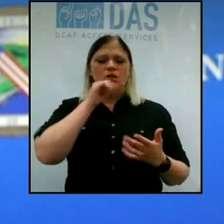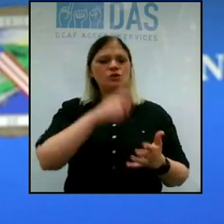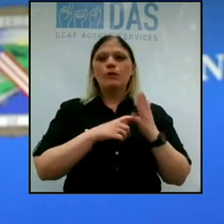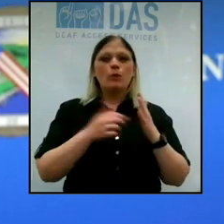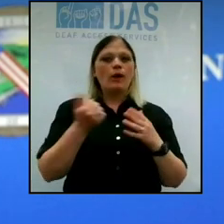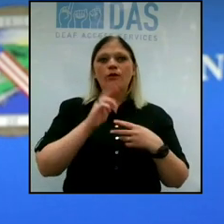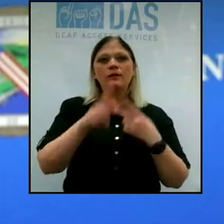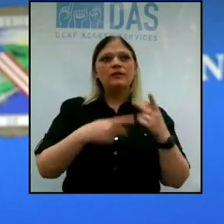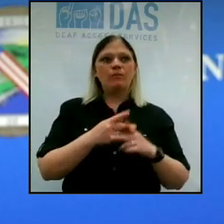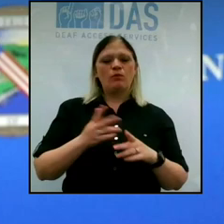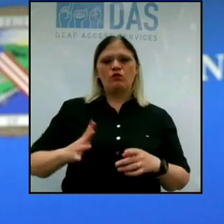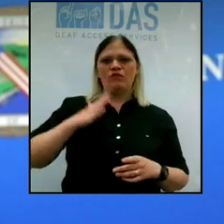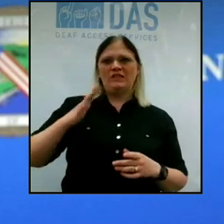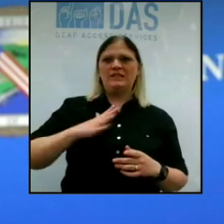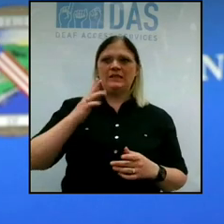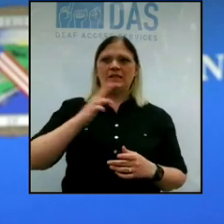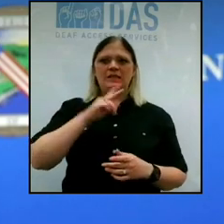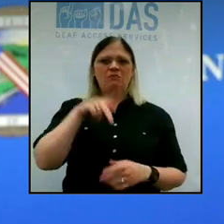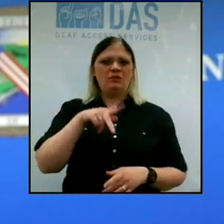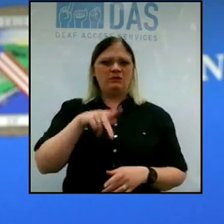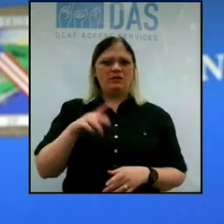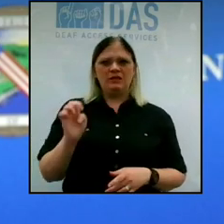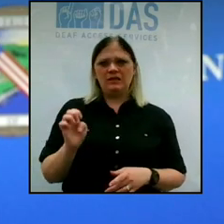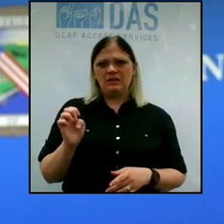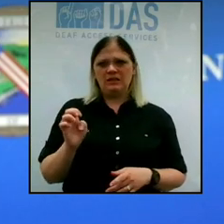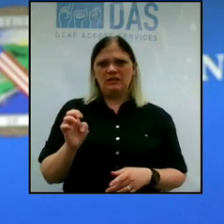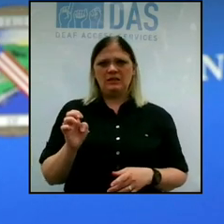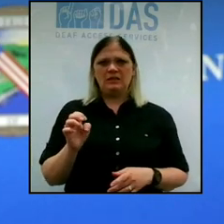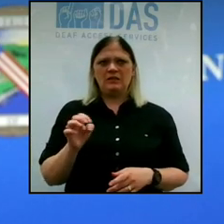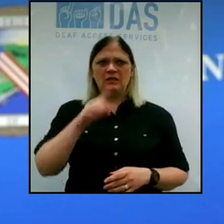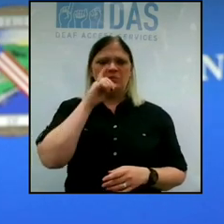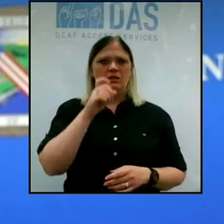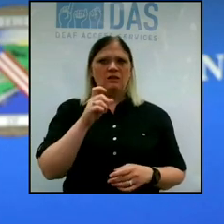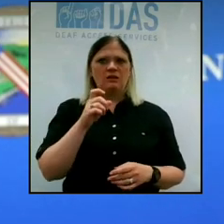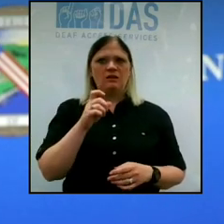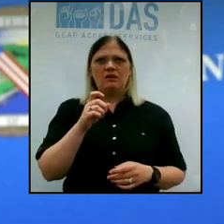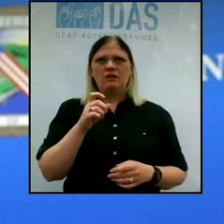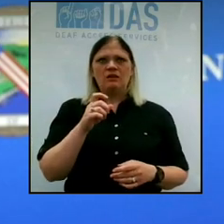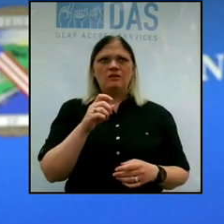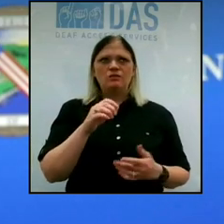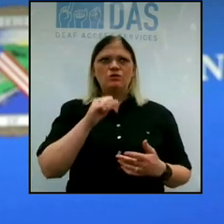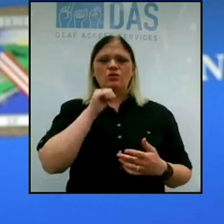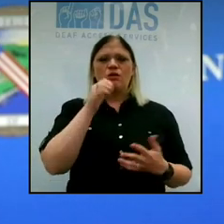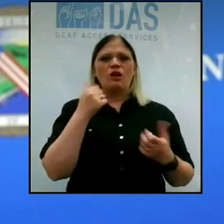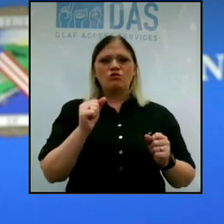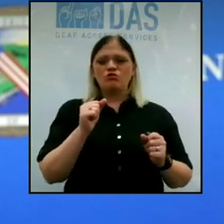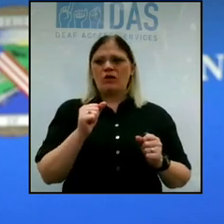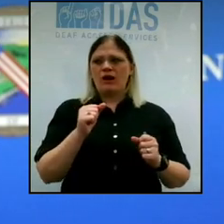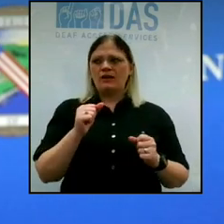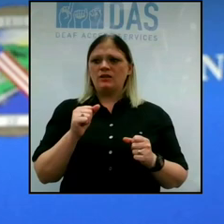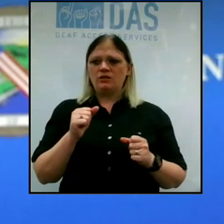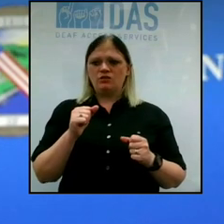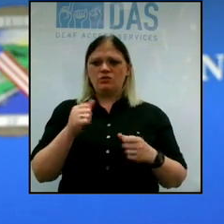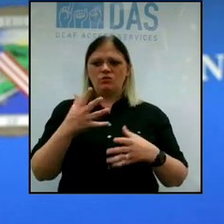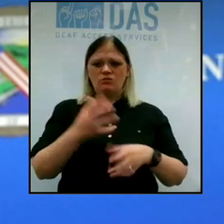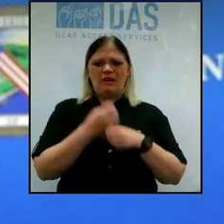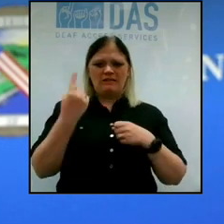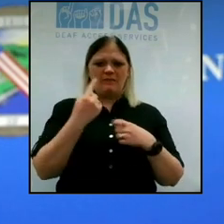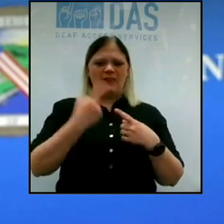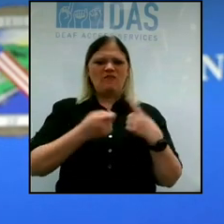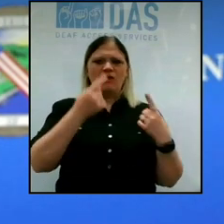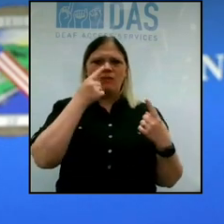any type of sophisticated personal protective equipment because you're not, you know, aerosolizing anything from somebody's nose. So,